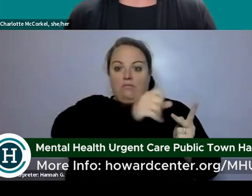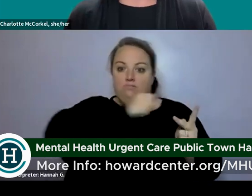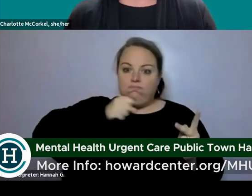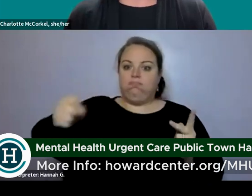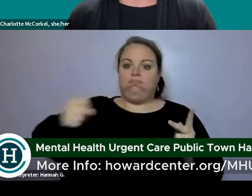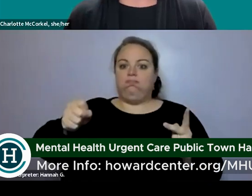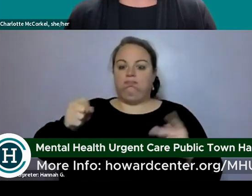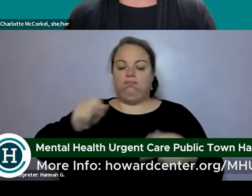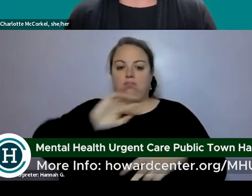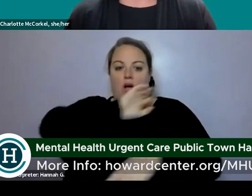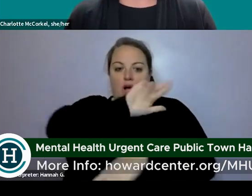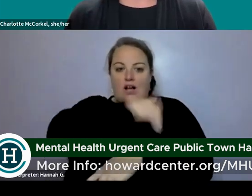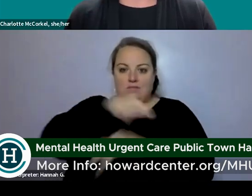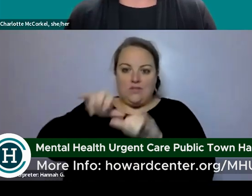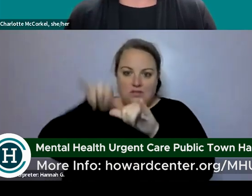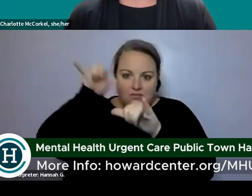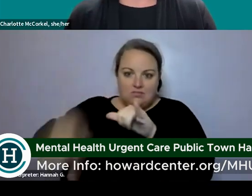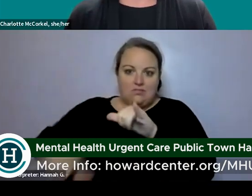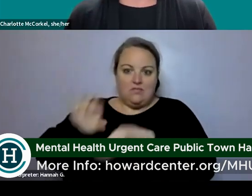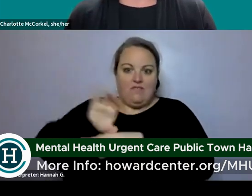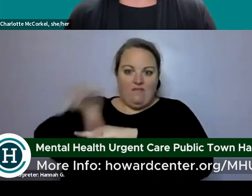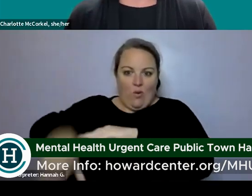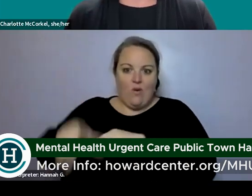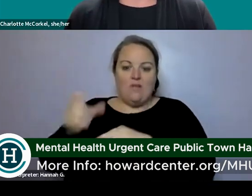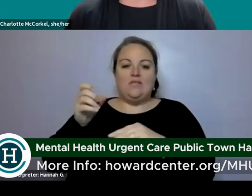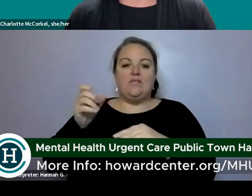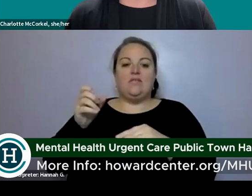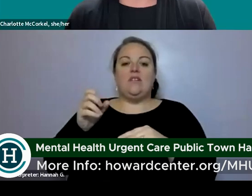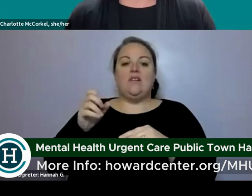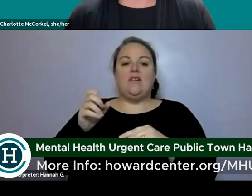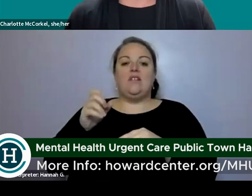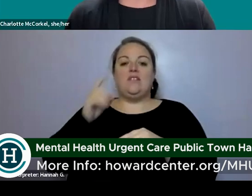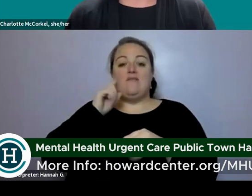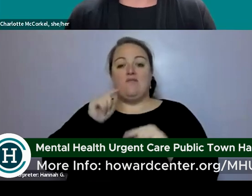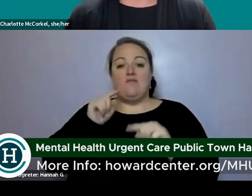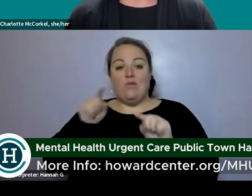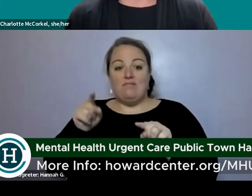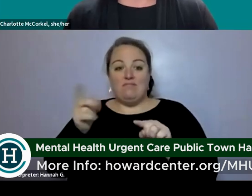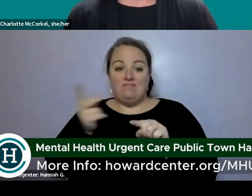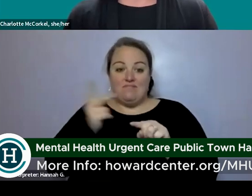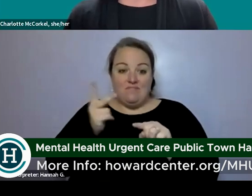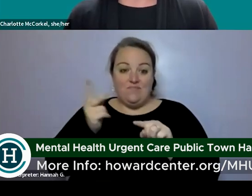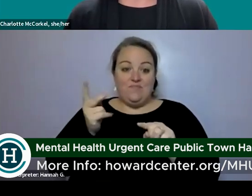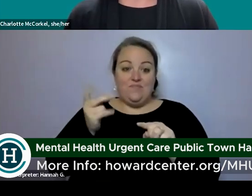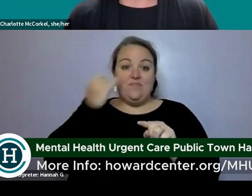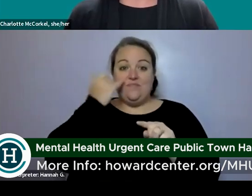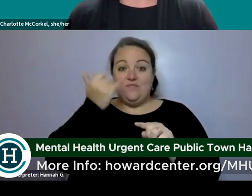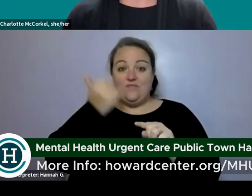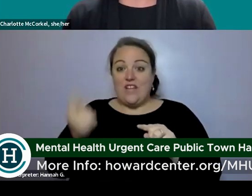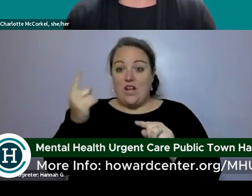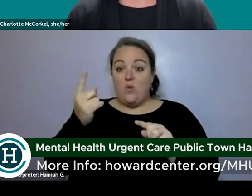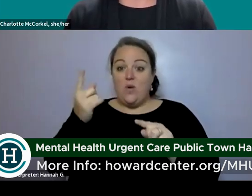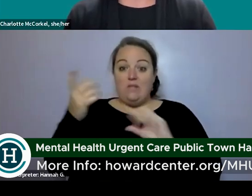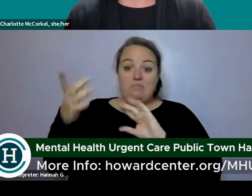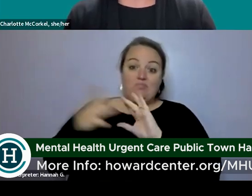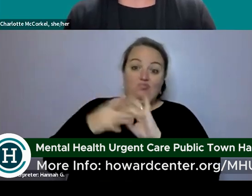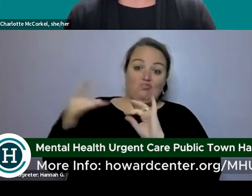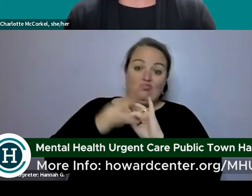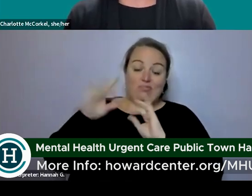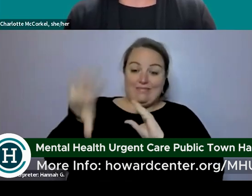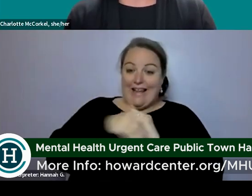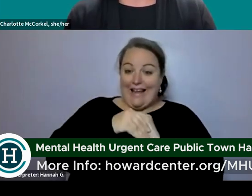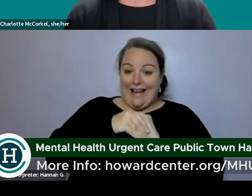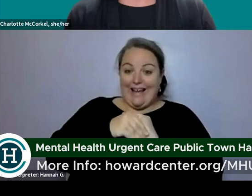um i should have said when i started this question that you know this is for you charlotte and maureen and um if anybody else would like to weigh in